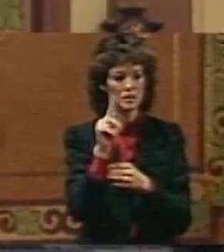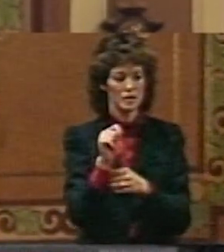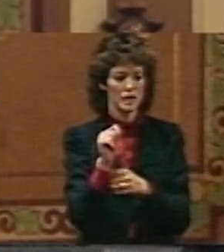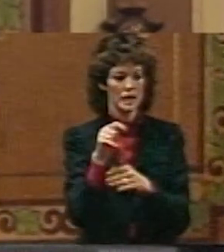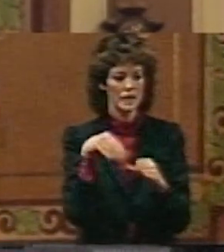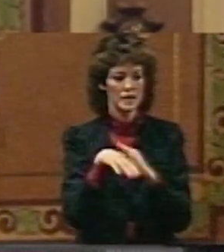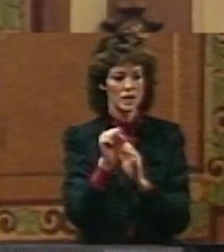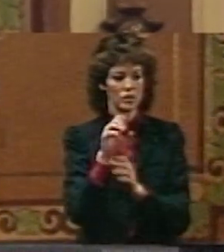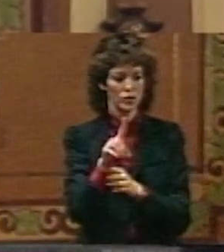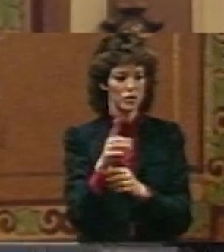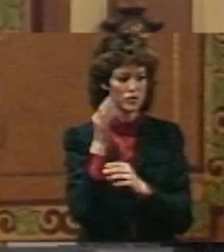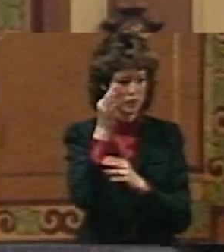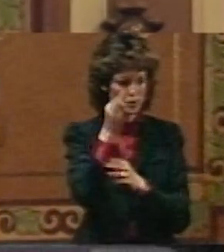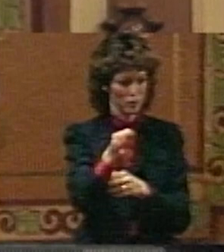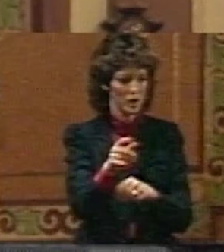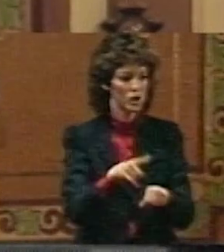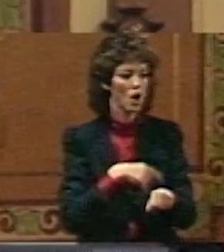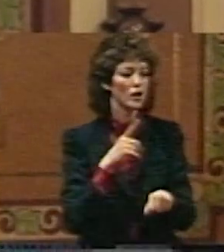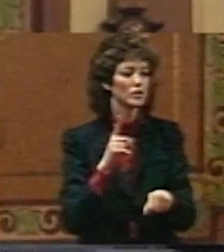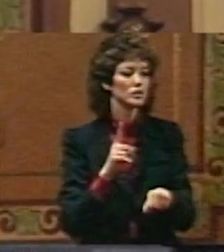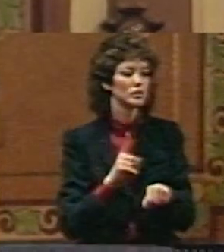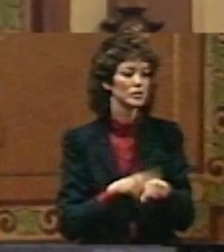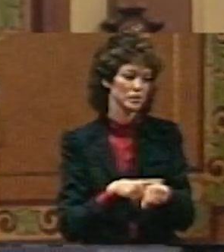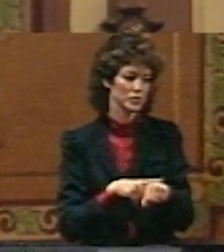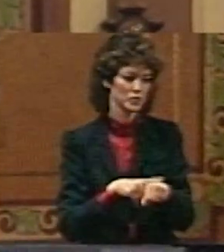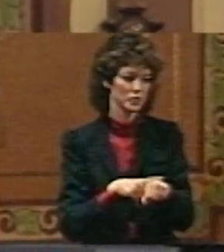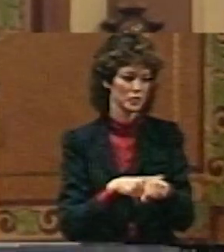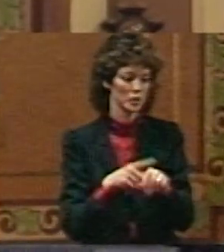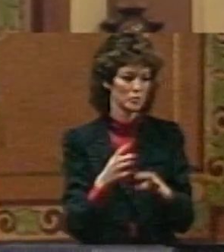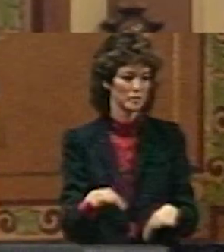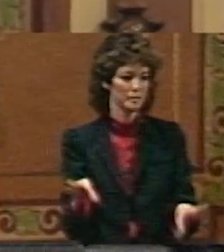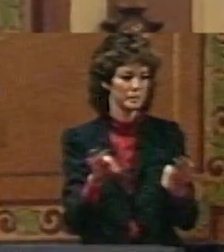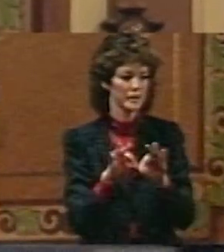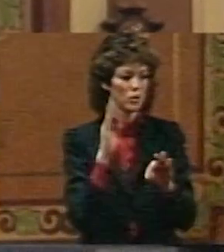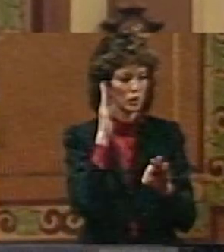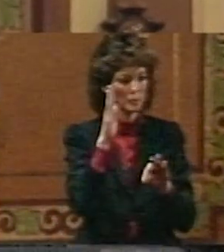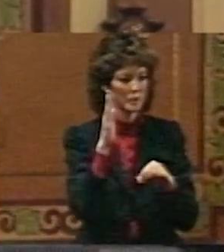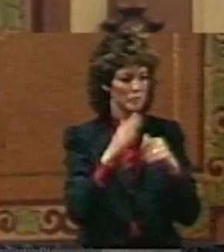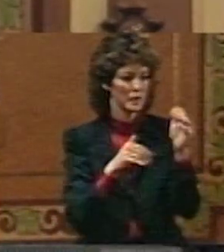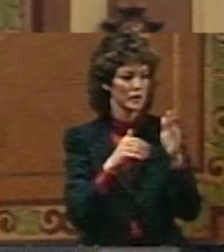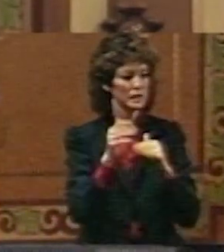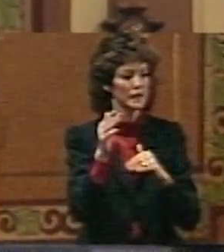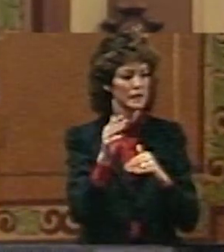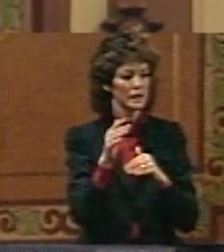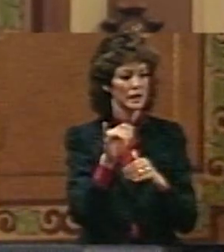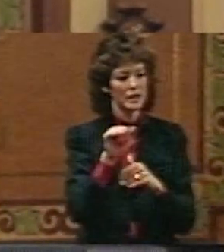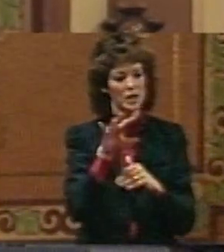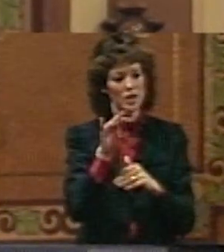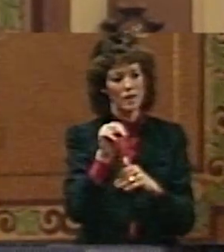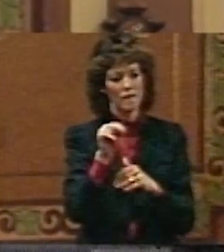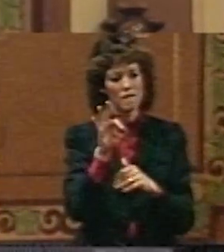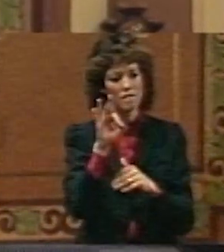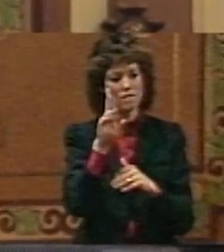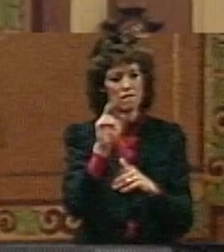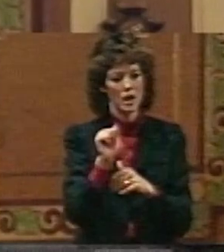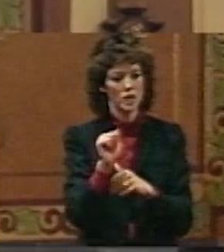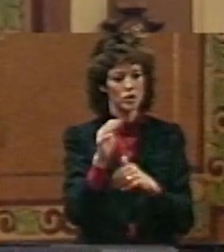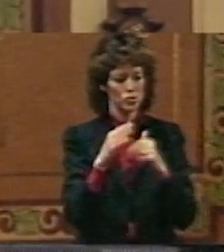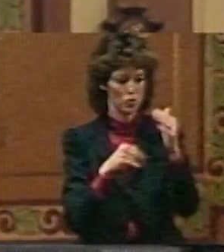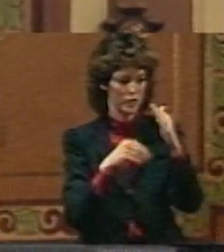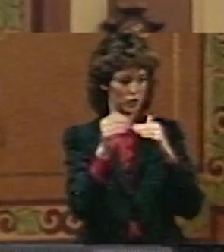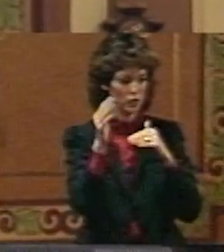It will be for long-term investments. It will be for building the infrastructure. I said earlier that